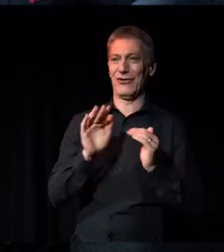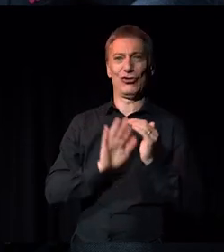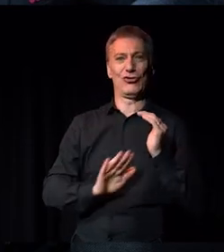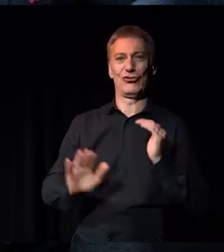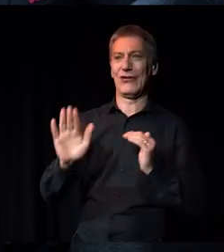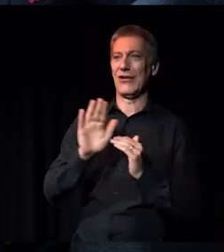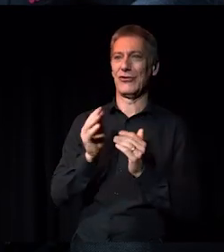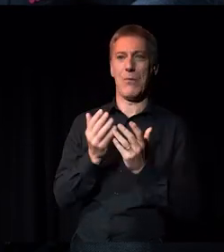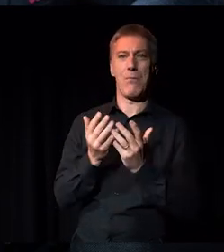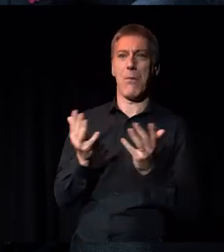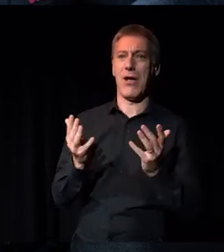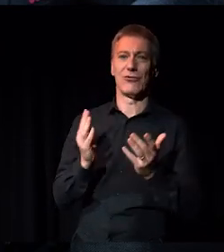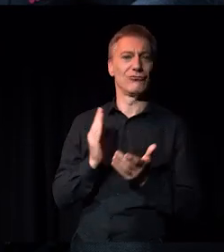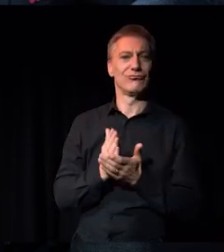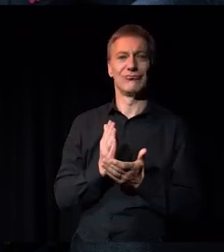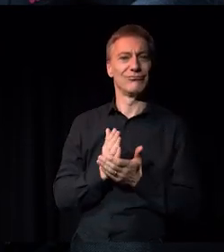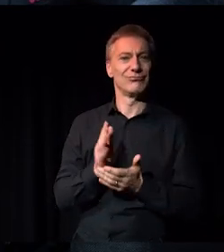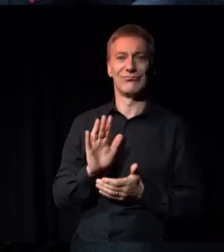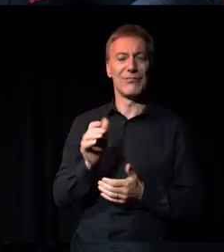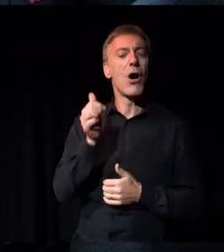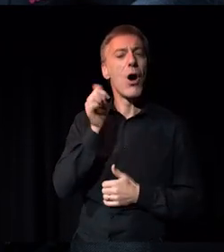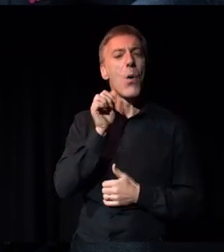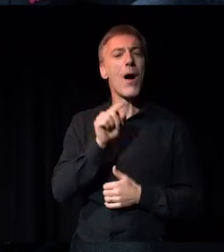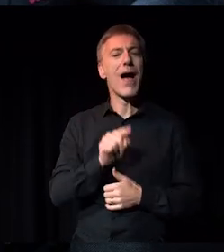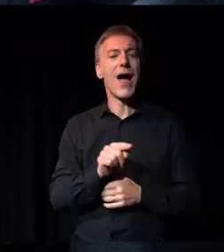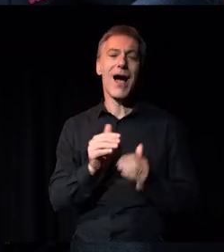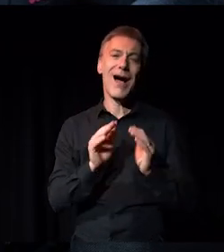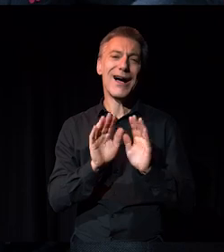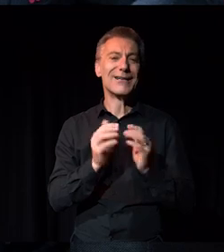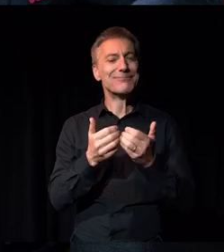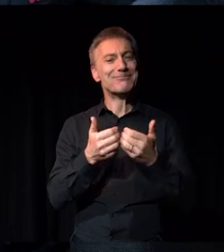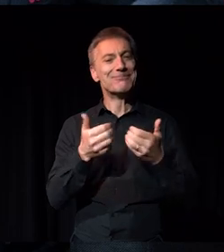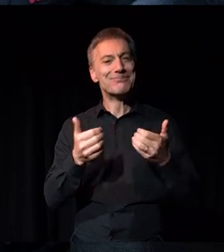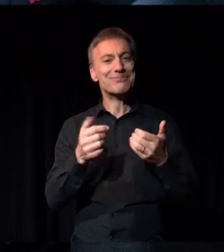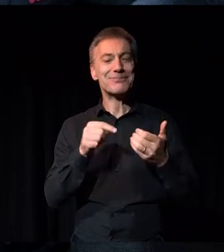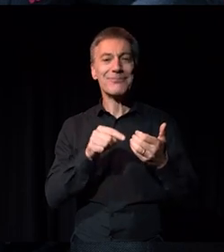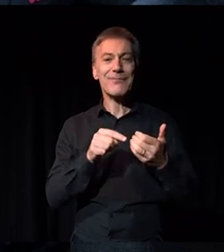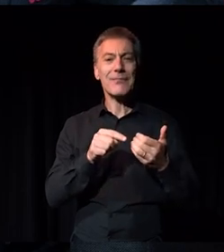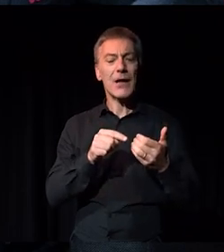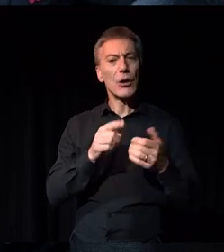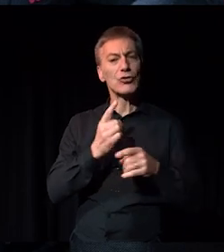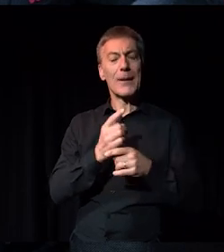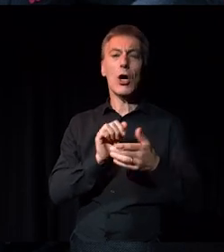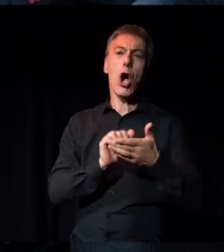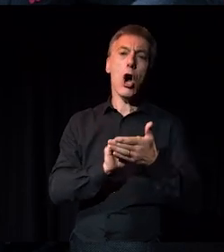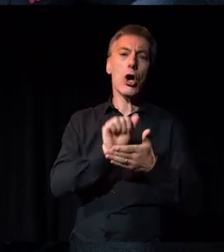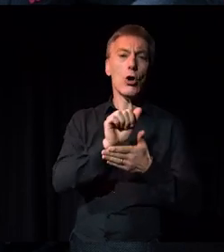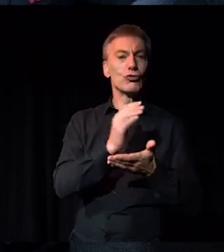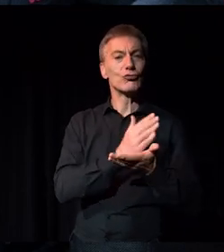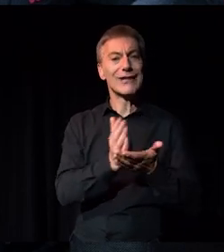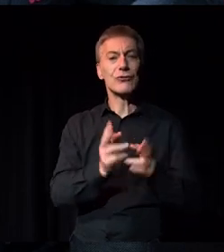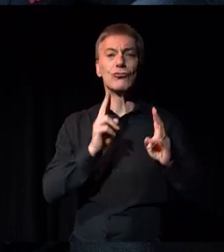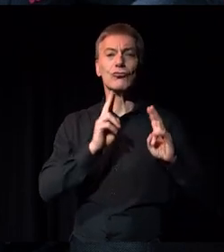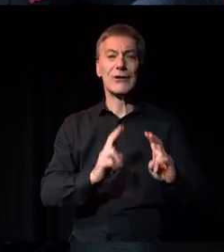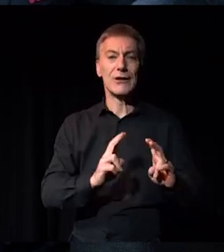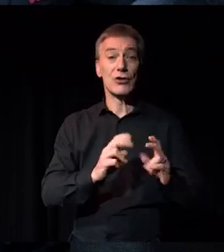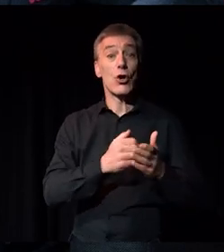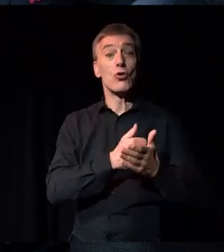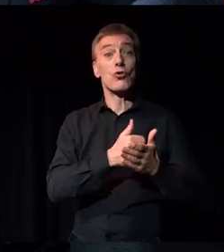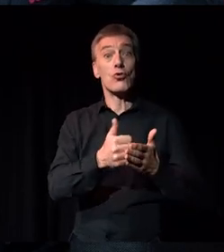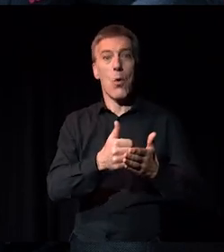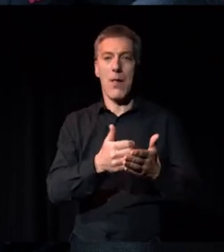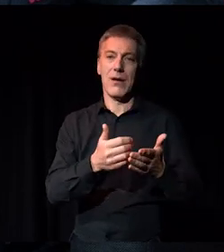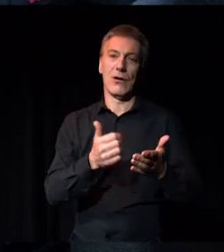and we know that, but also, you know, when people talk about research about the cultural sector, they tend to talk about people who have